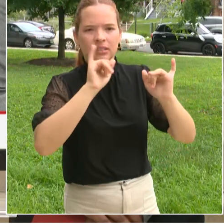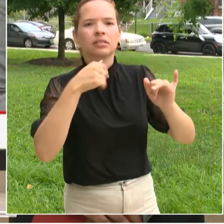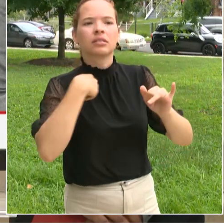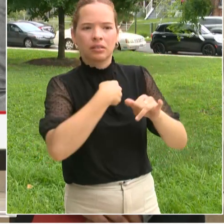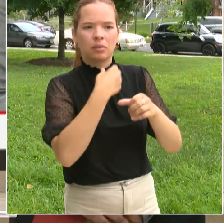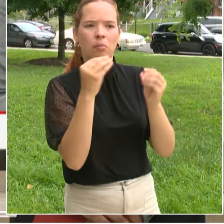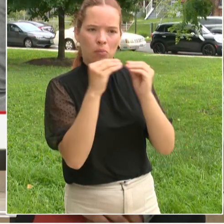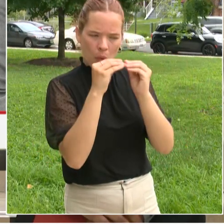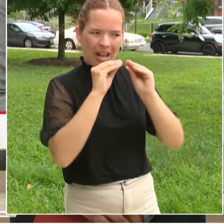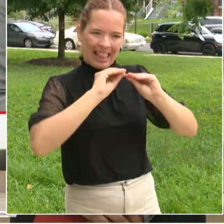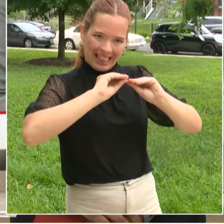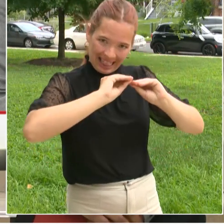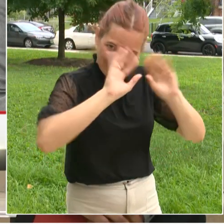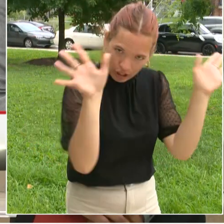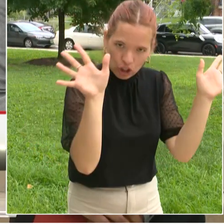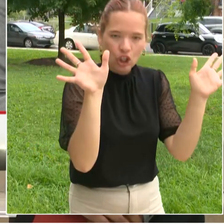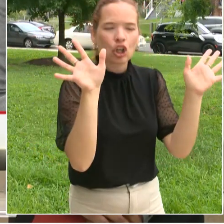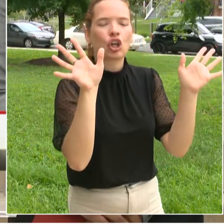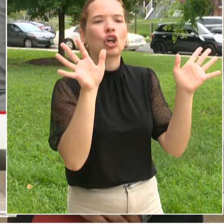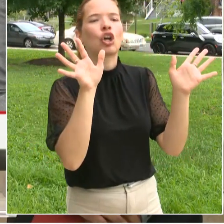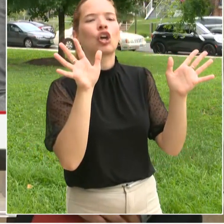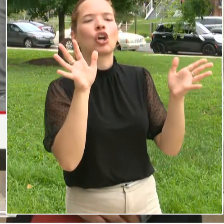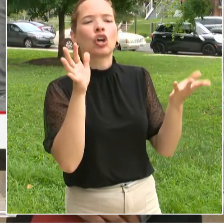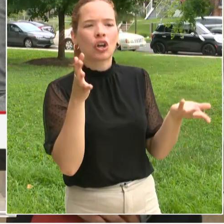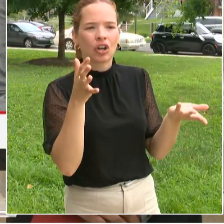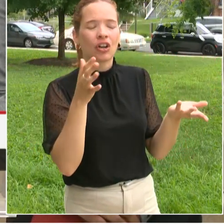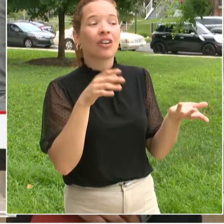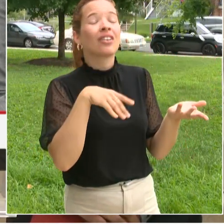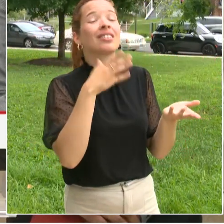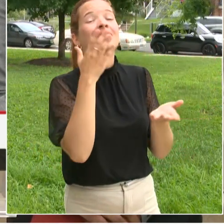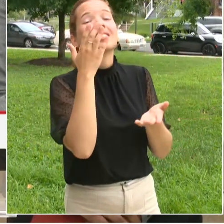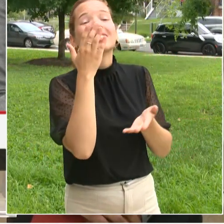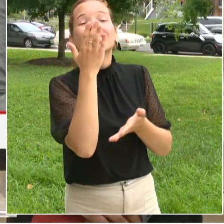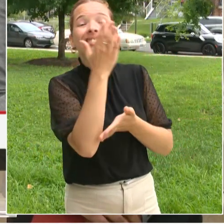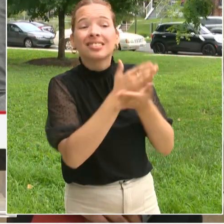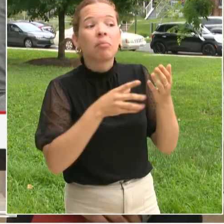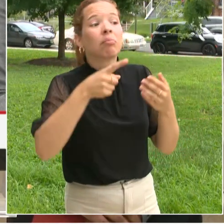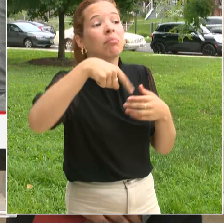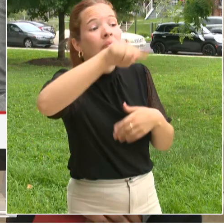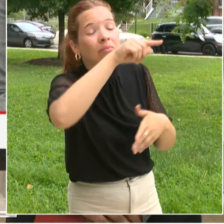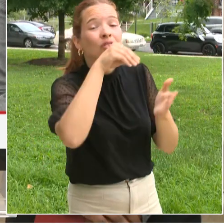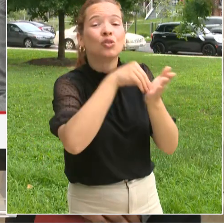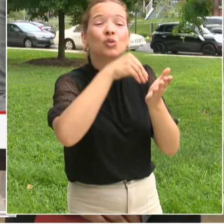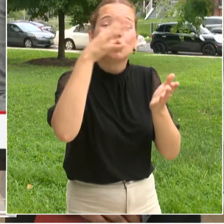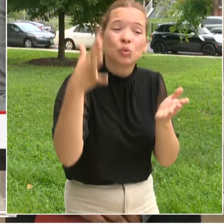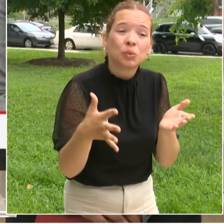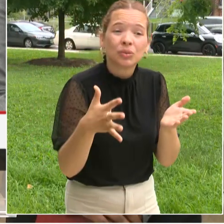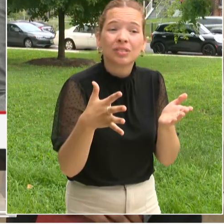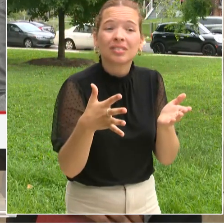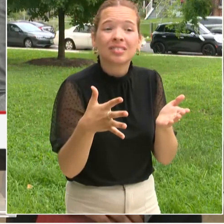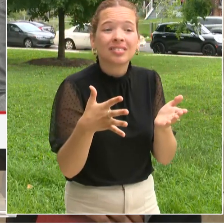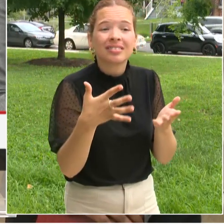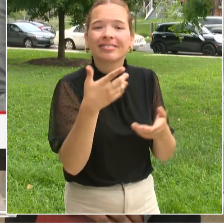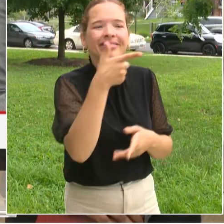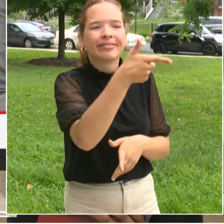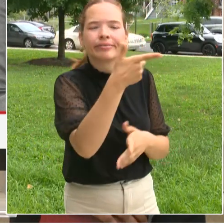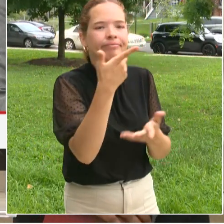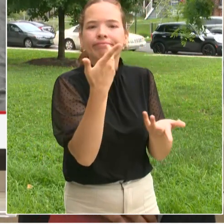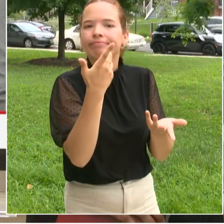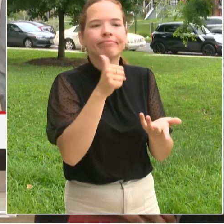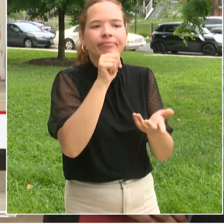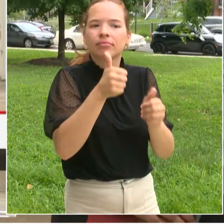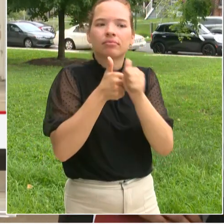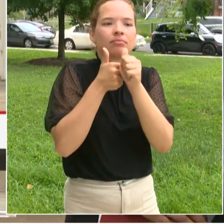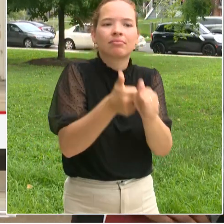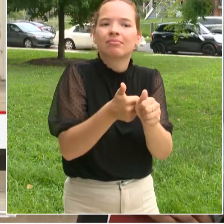but it does mean that there are more students considered non-compliant at this time but that's definitely going to change as as families